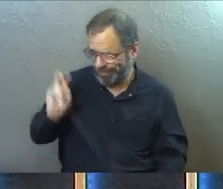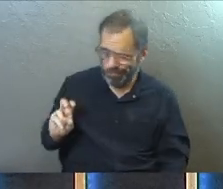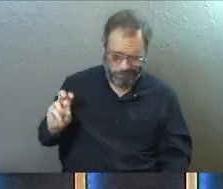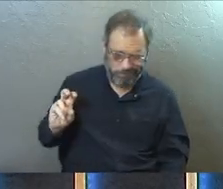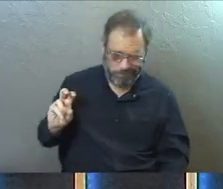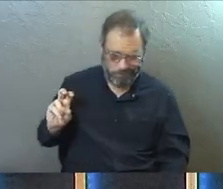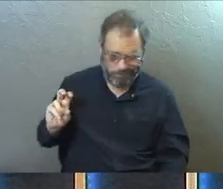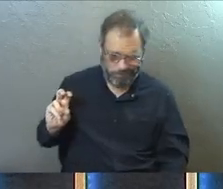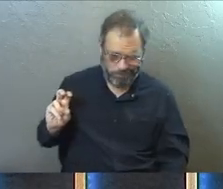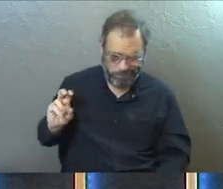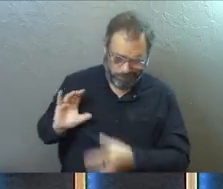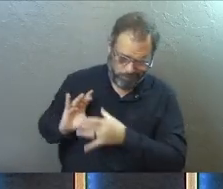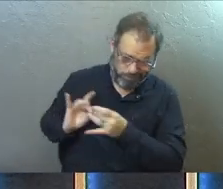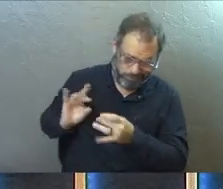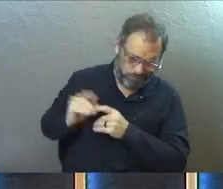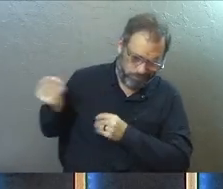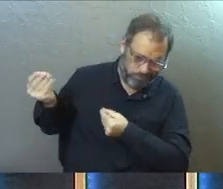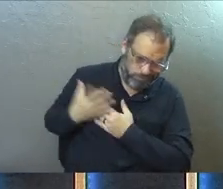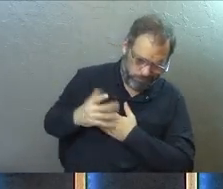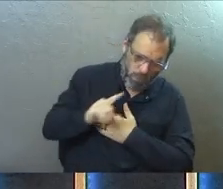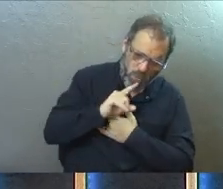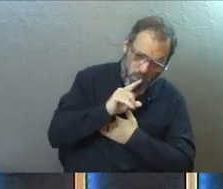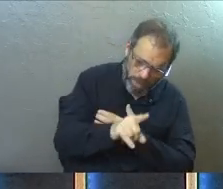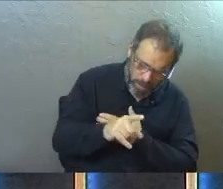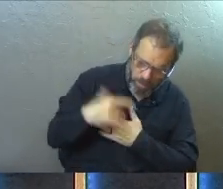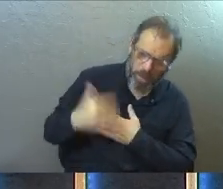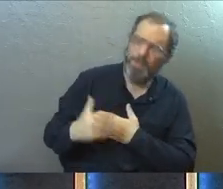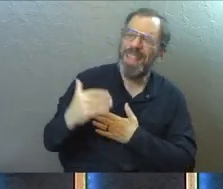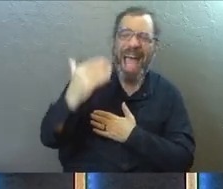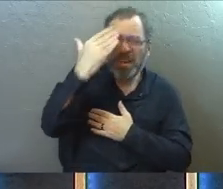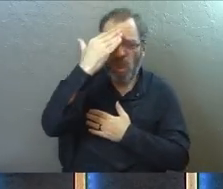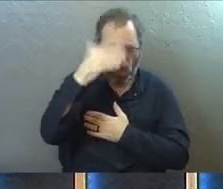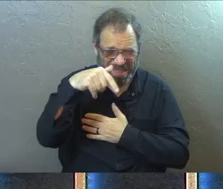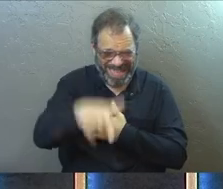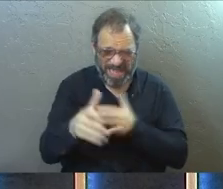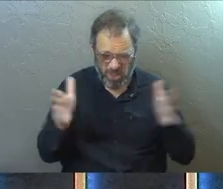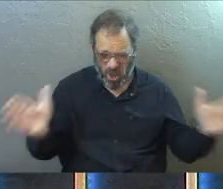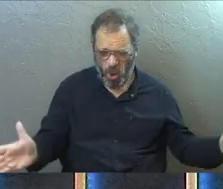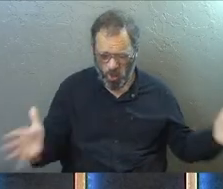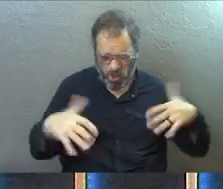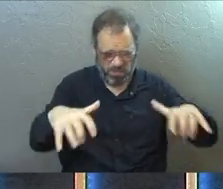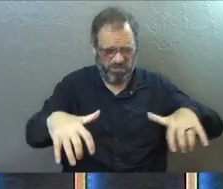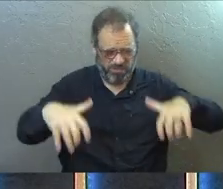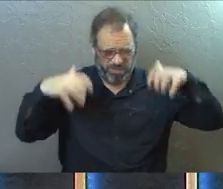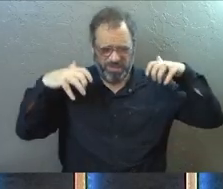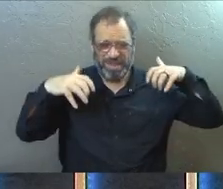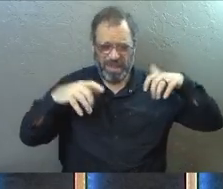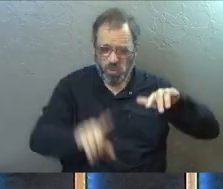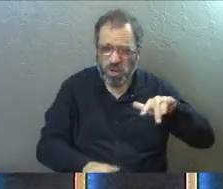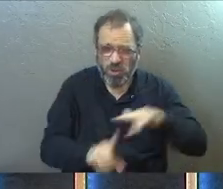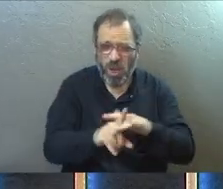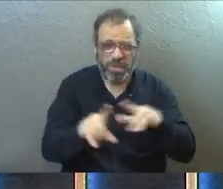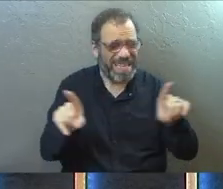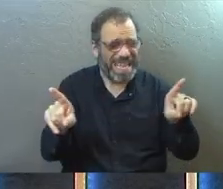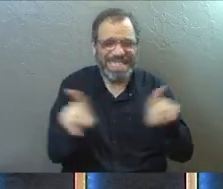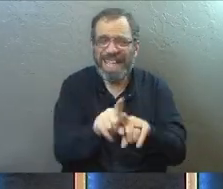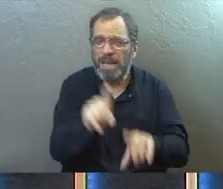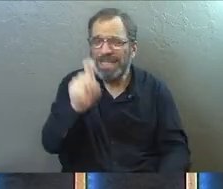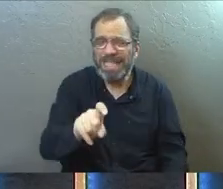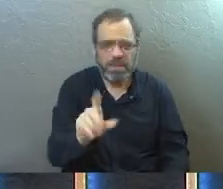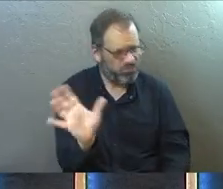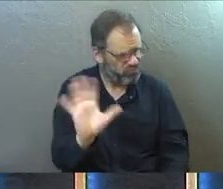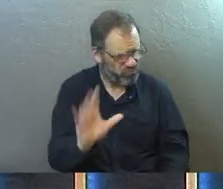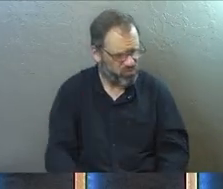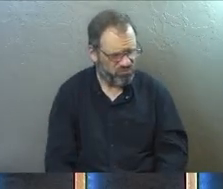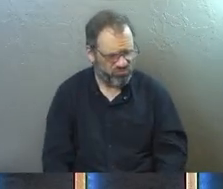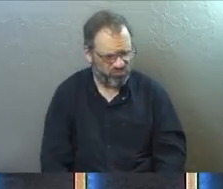telling us what's real. And, God, I know even across this room, we didn't all come in with the same kind of needs.